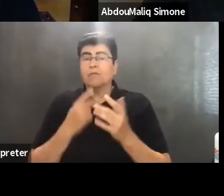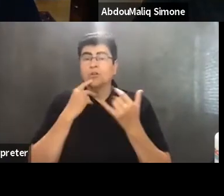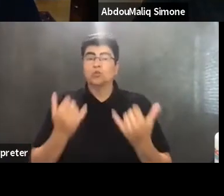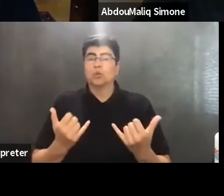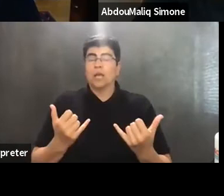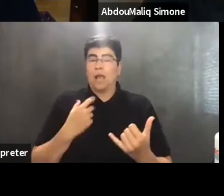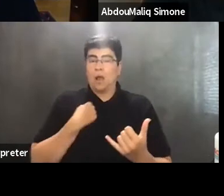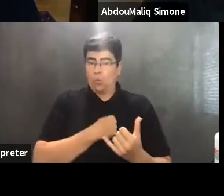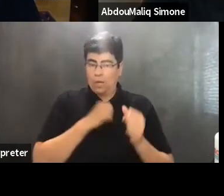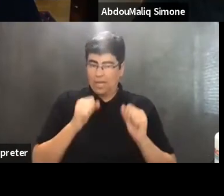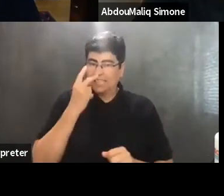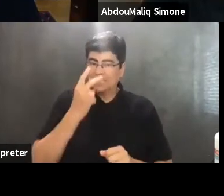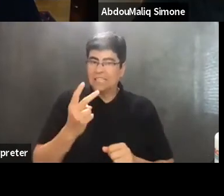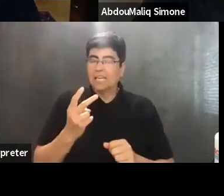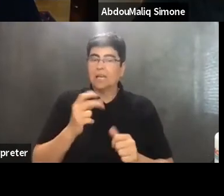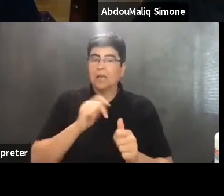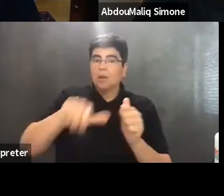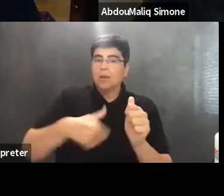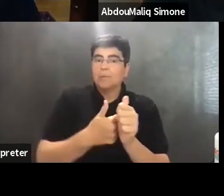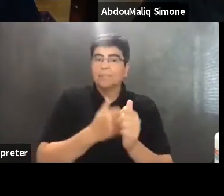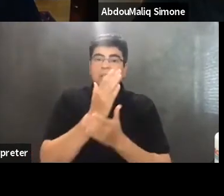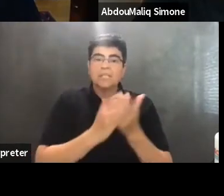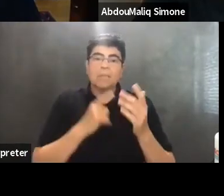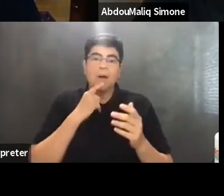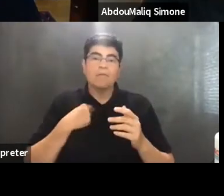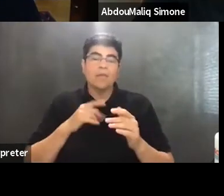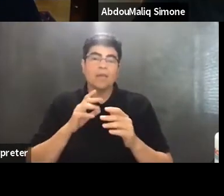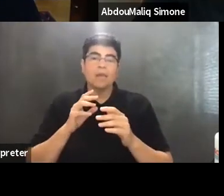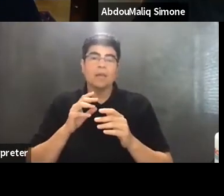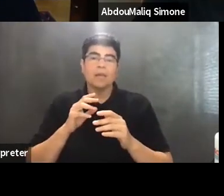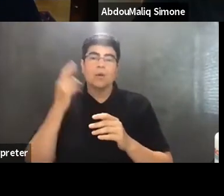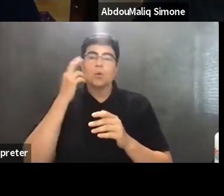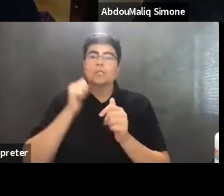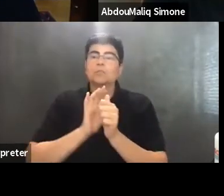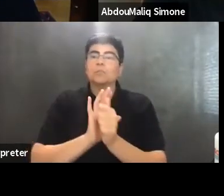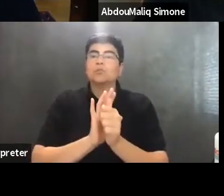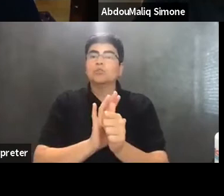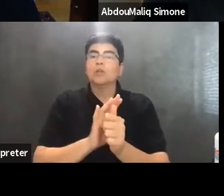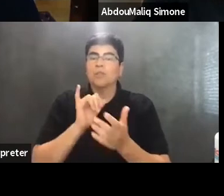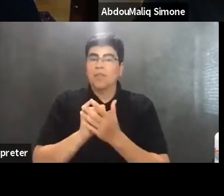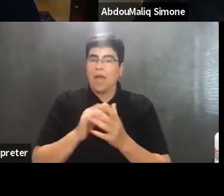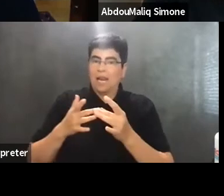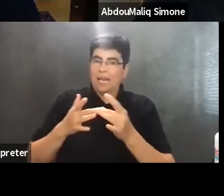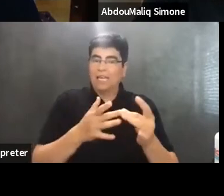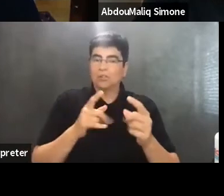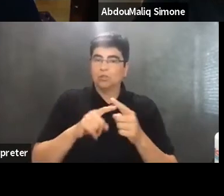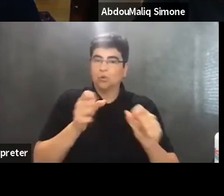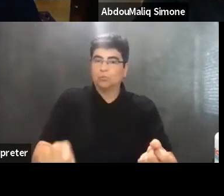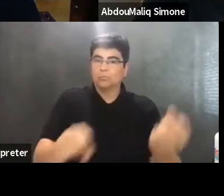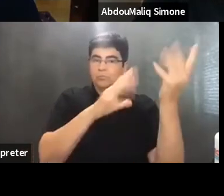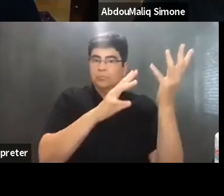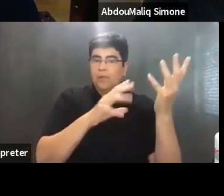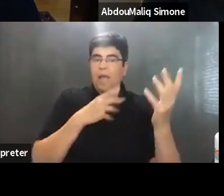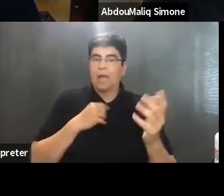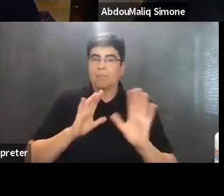and we can see underlying some of the forces that lead to dispossession and push people,